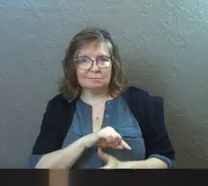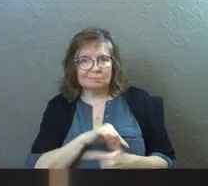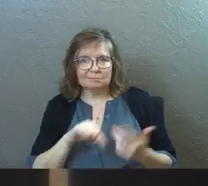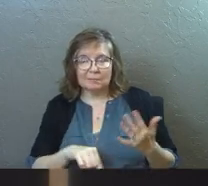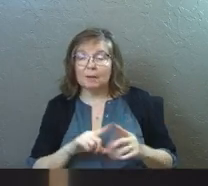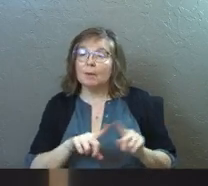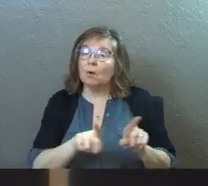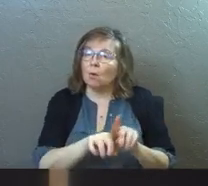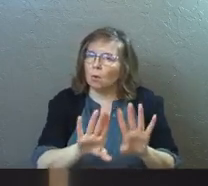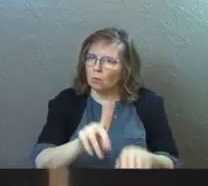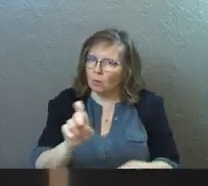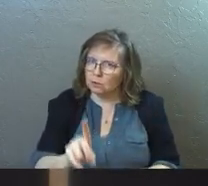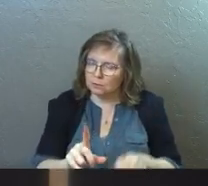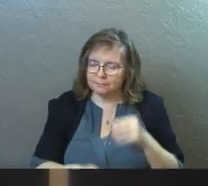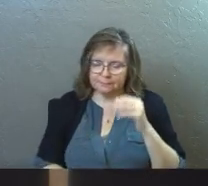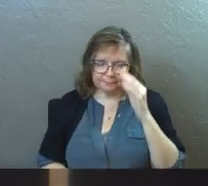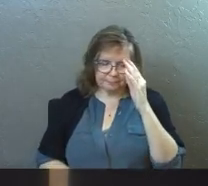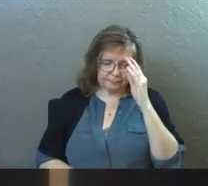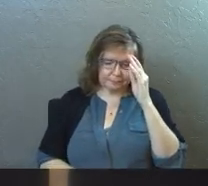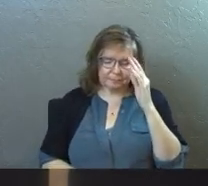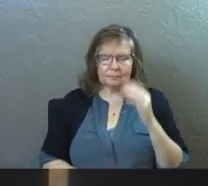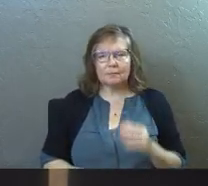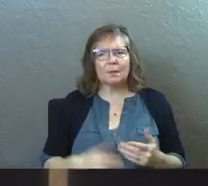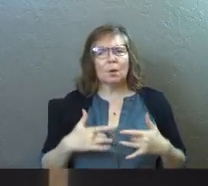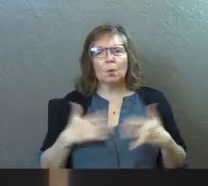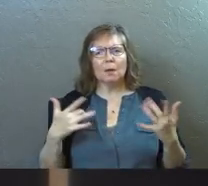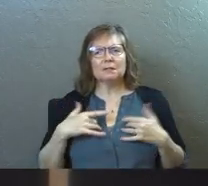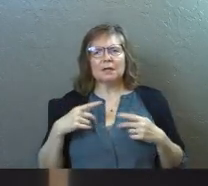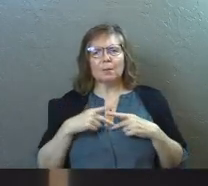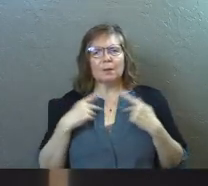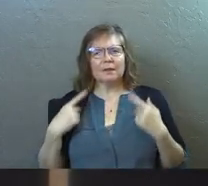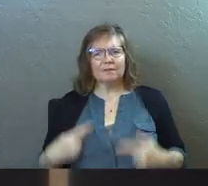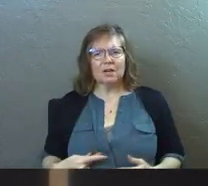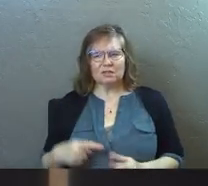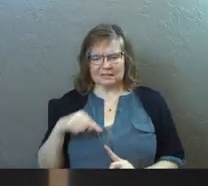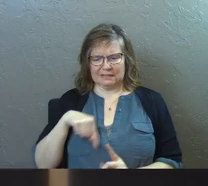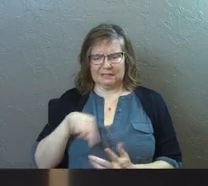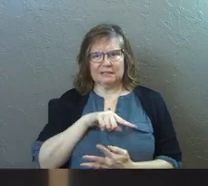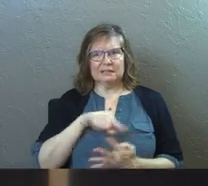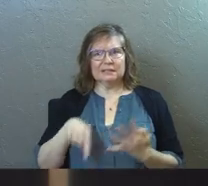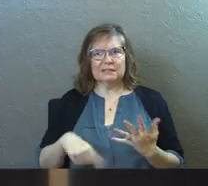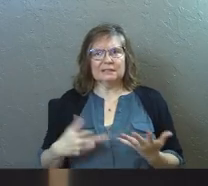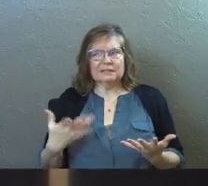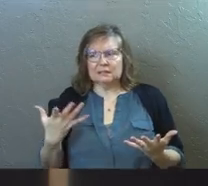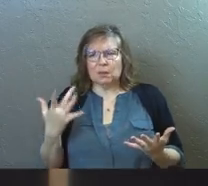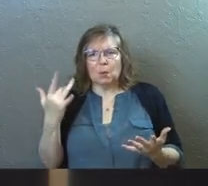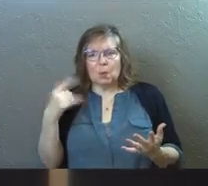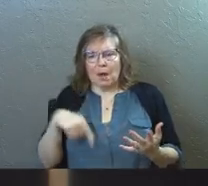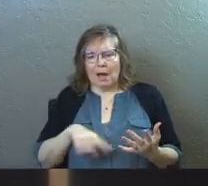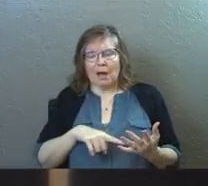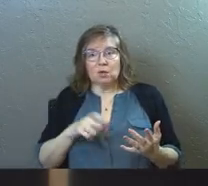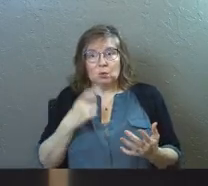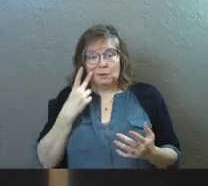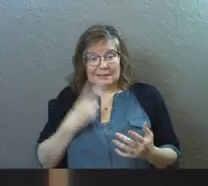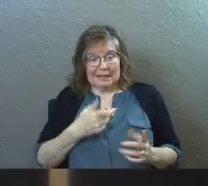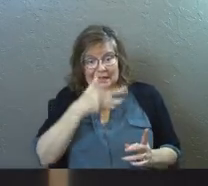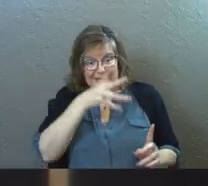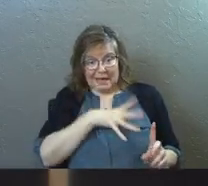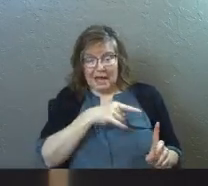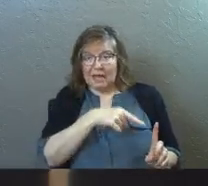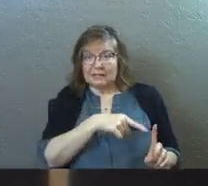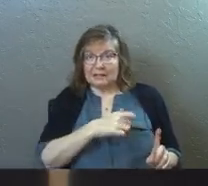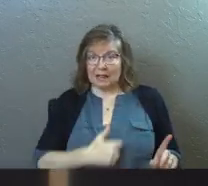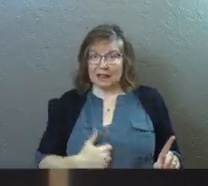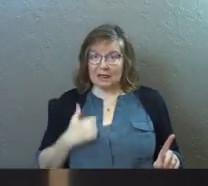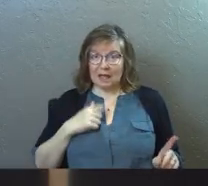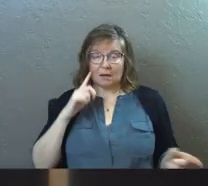But also here's a question. What's up with the Pharisees? Like, why is it that you see this guy's